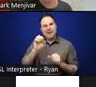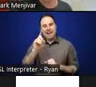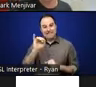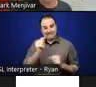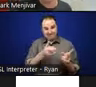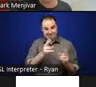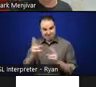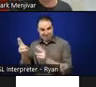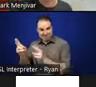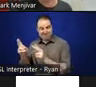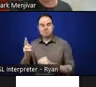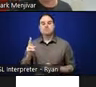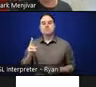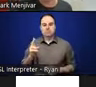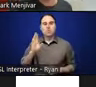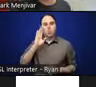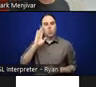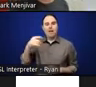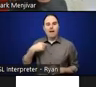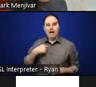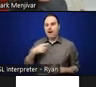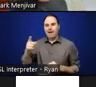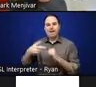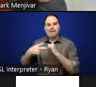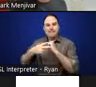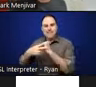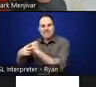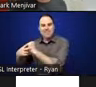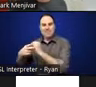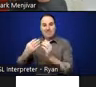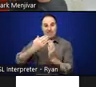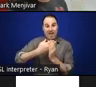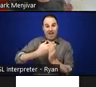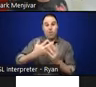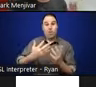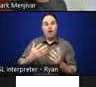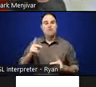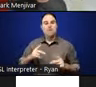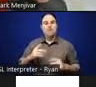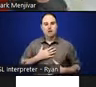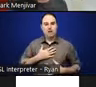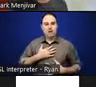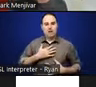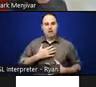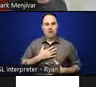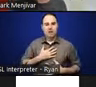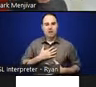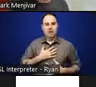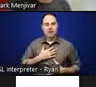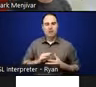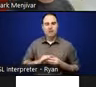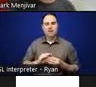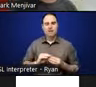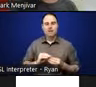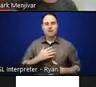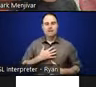and I would create a file of just breaths, of just people, right? Just those breath sounds to potentially be able to use